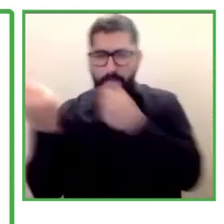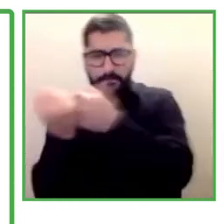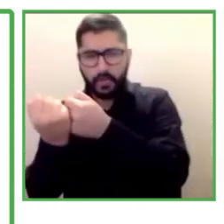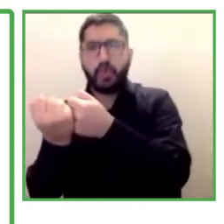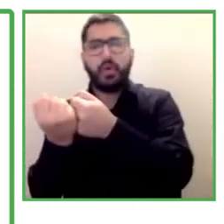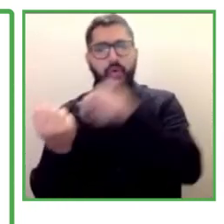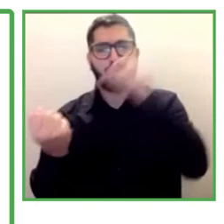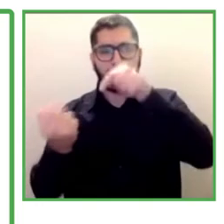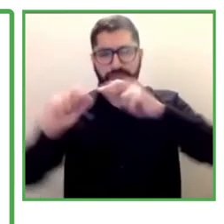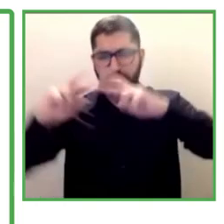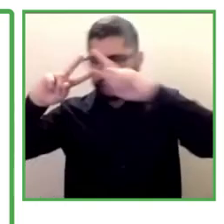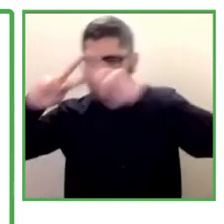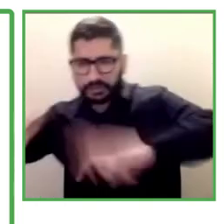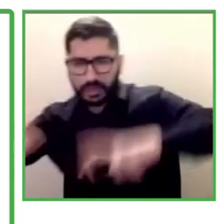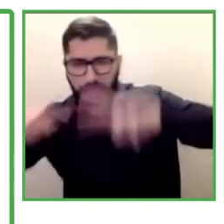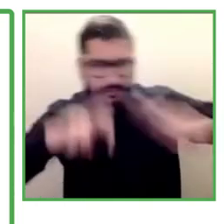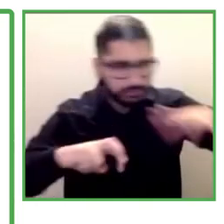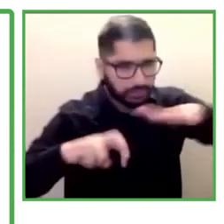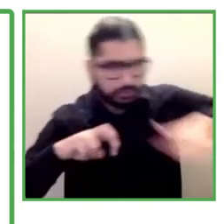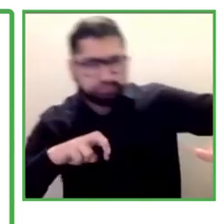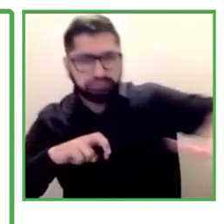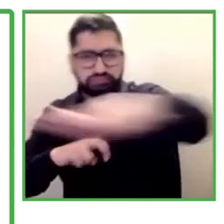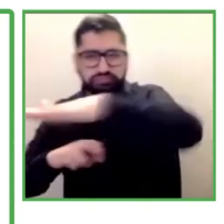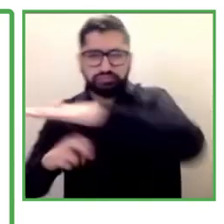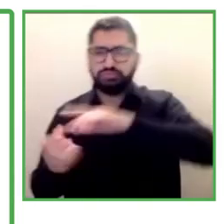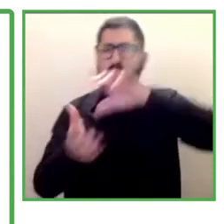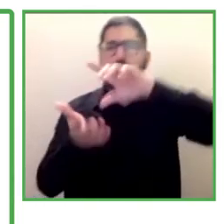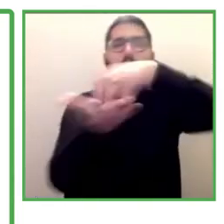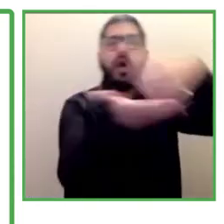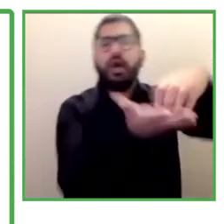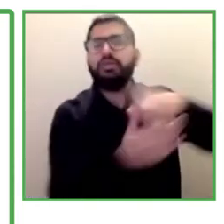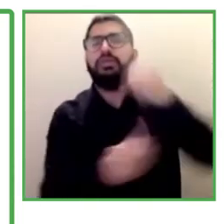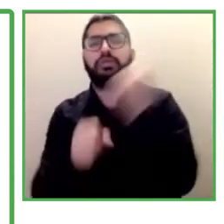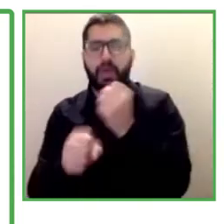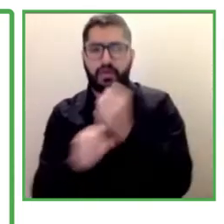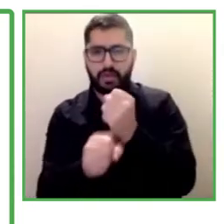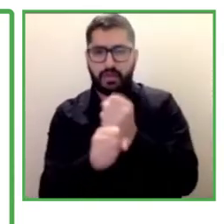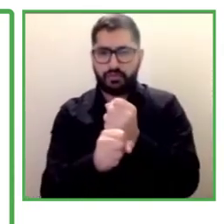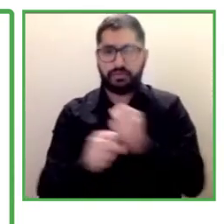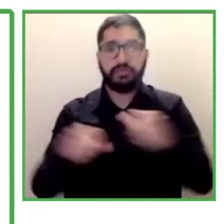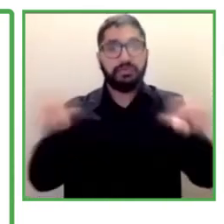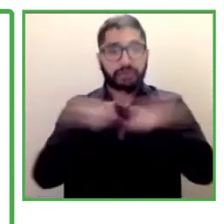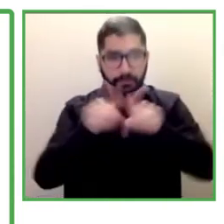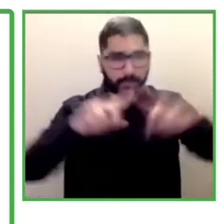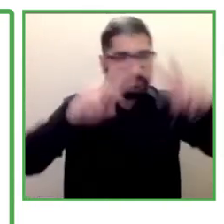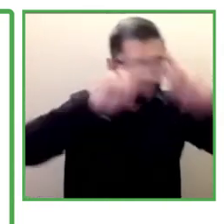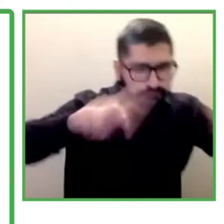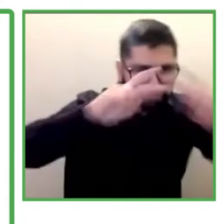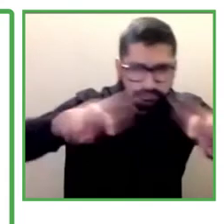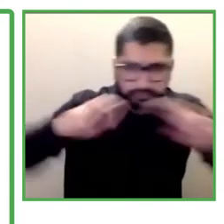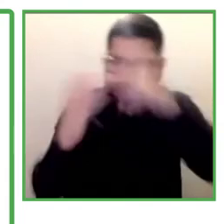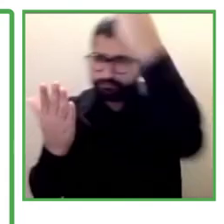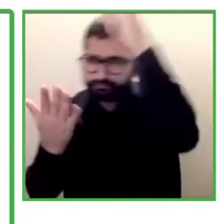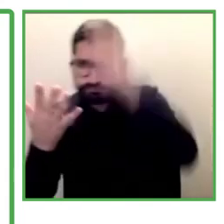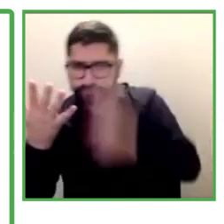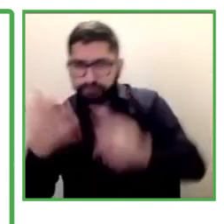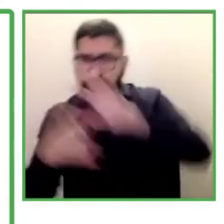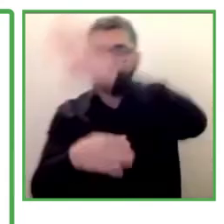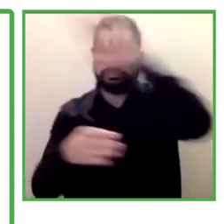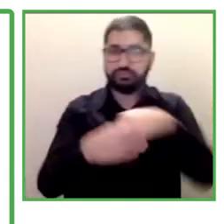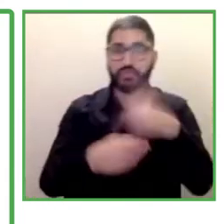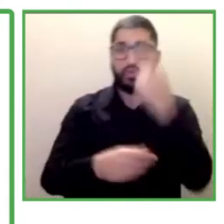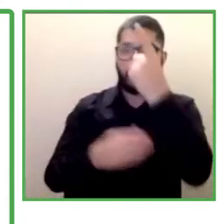of the job position and what are the preparations for this. In this job position, we identify what are the tasks, what are the